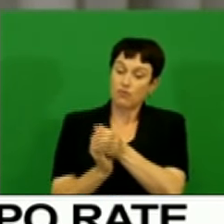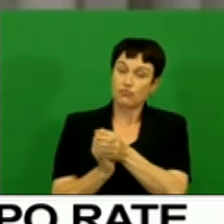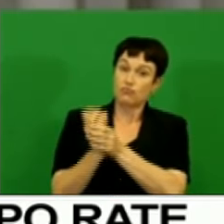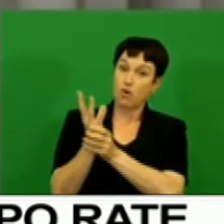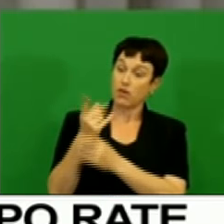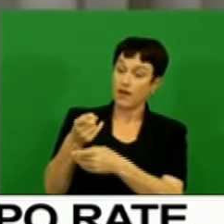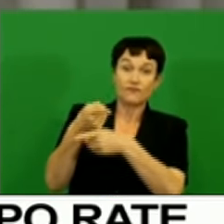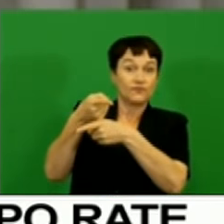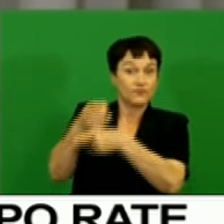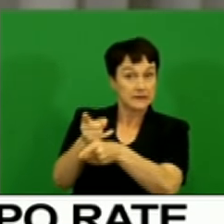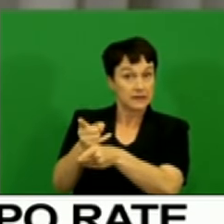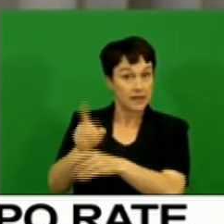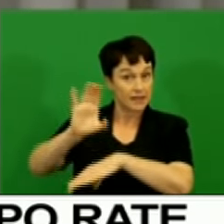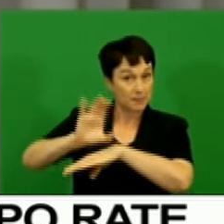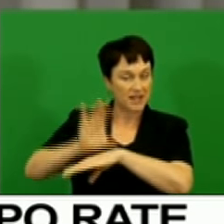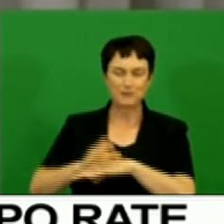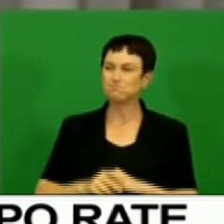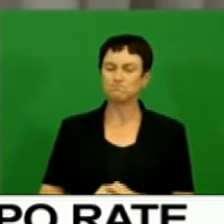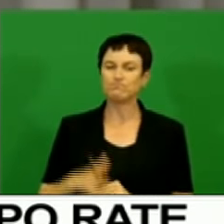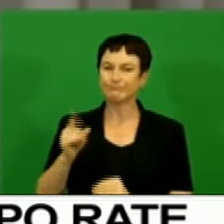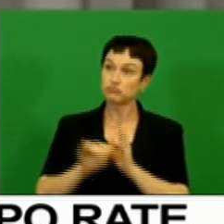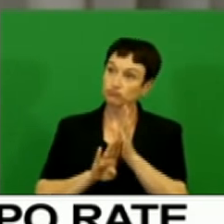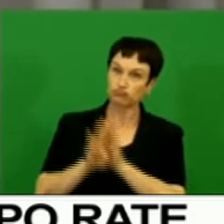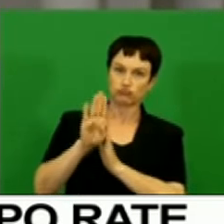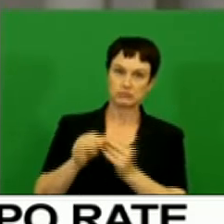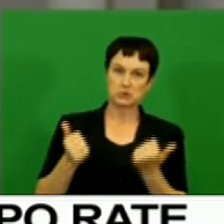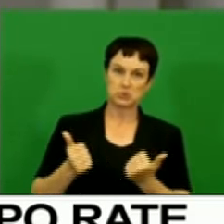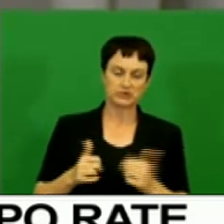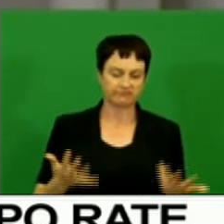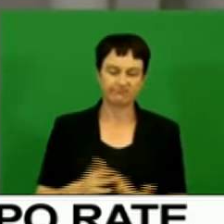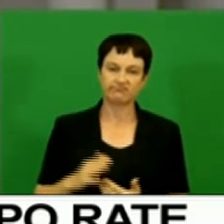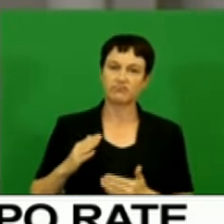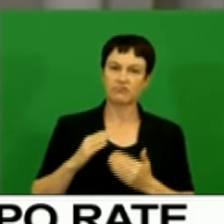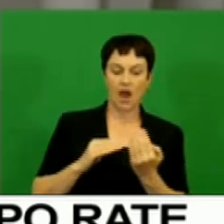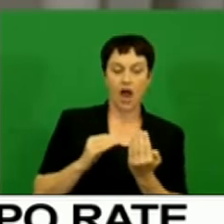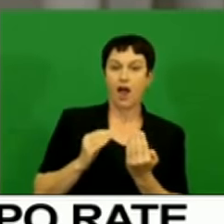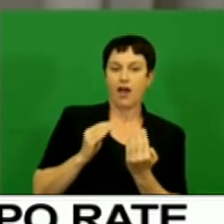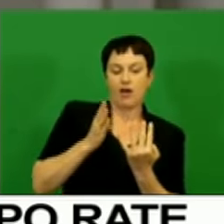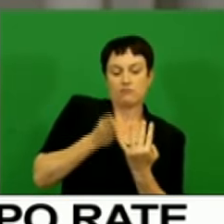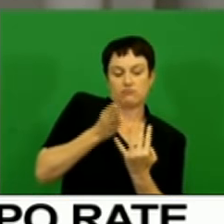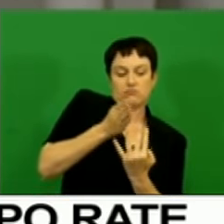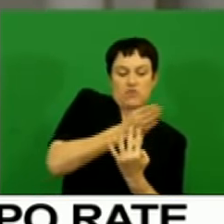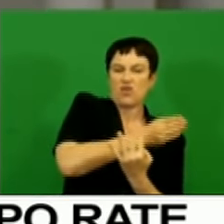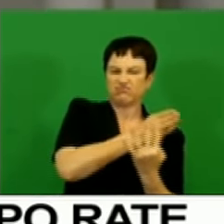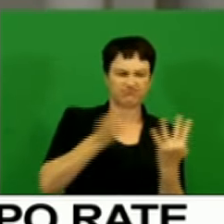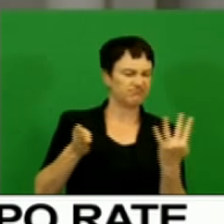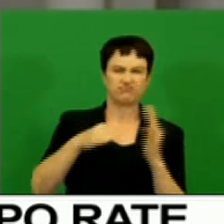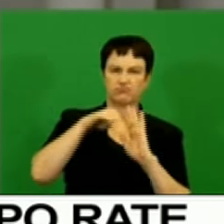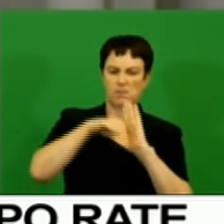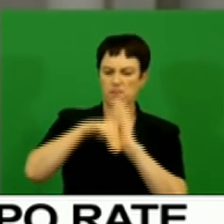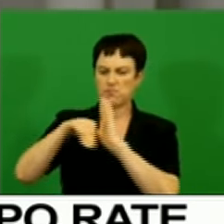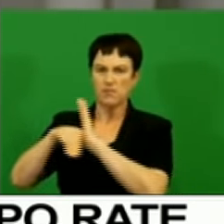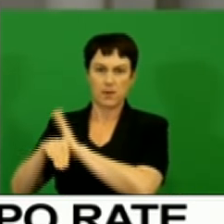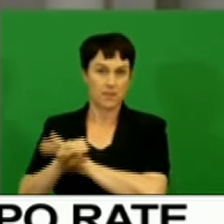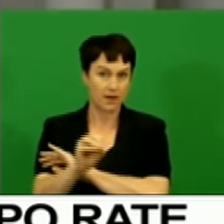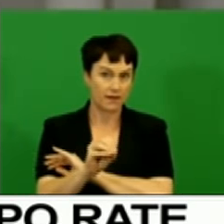formation. Gross fixed investment has contracted for four consecutive quarters and has been particularly marked in the